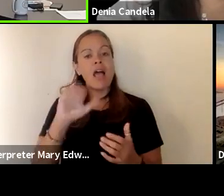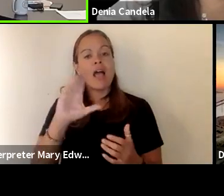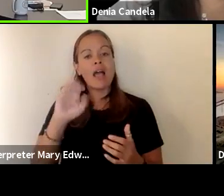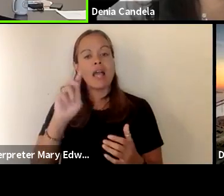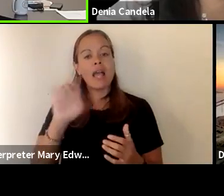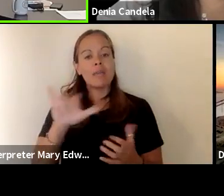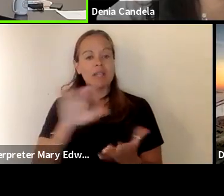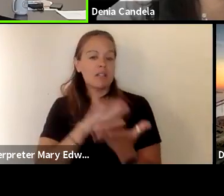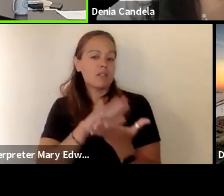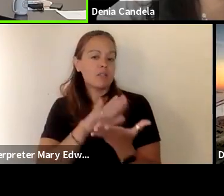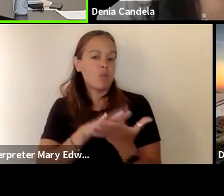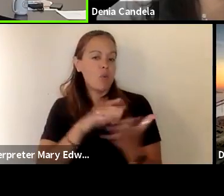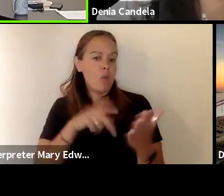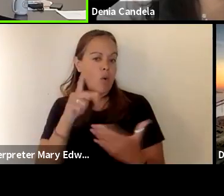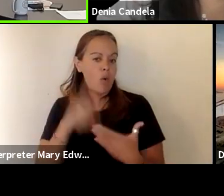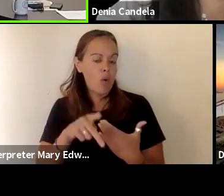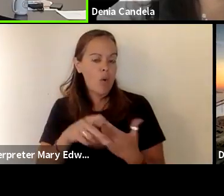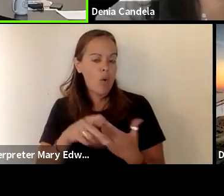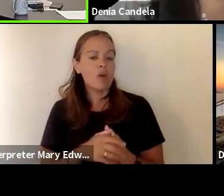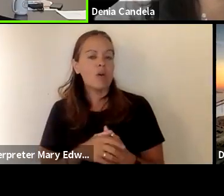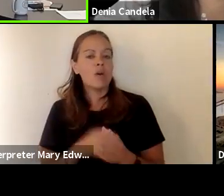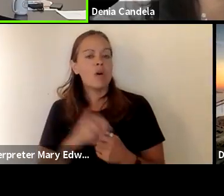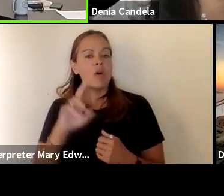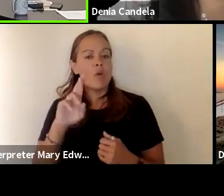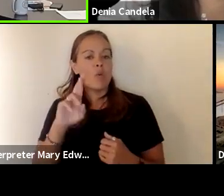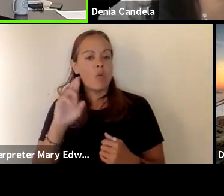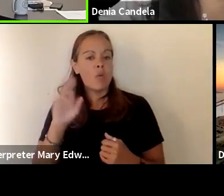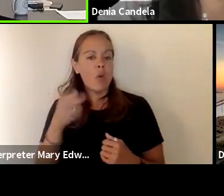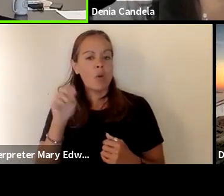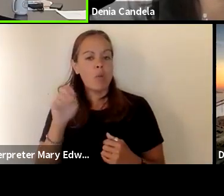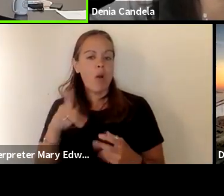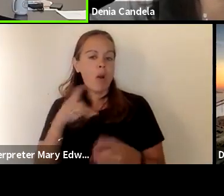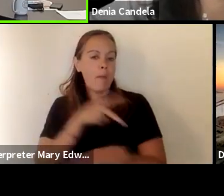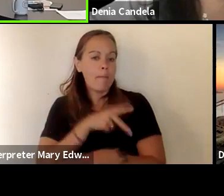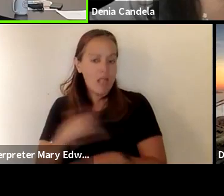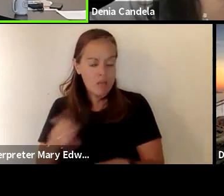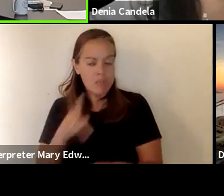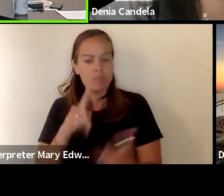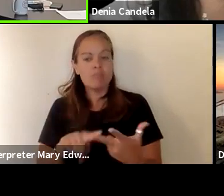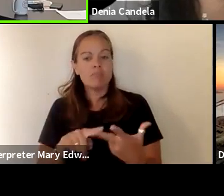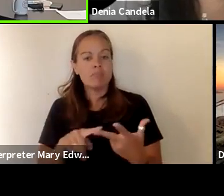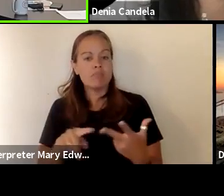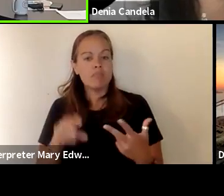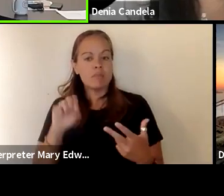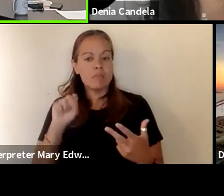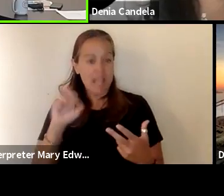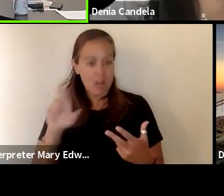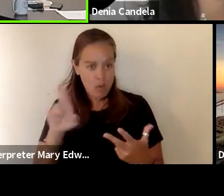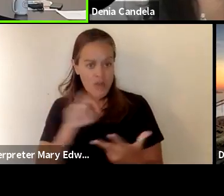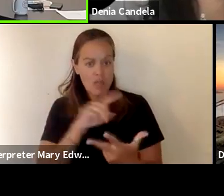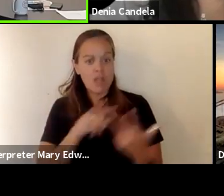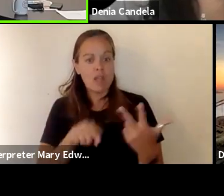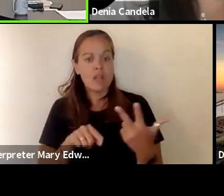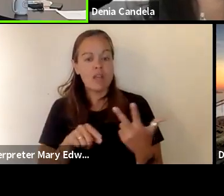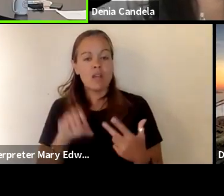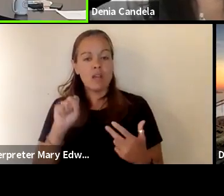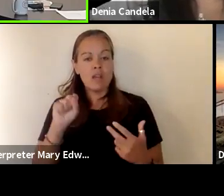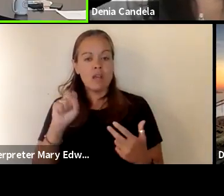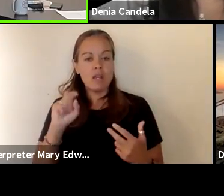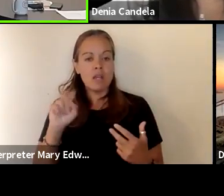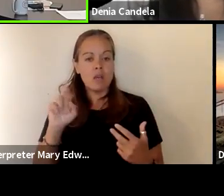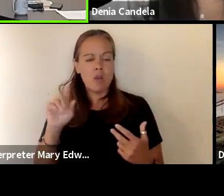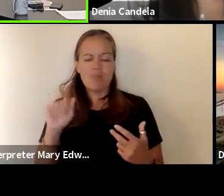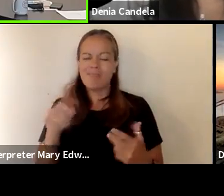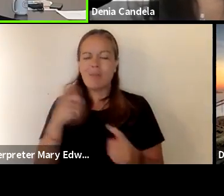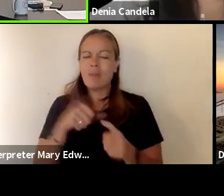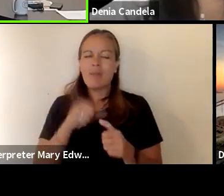programs katani rona park petaluma and santa rosa so they might want to try one of those remember